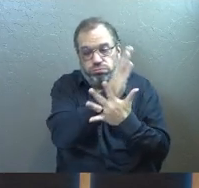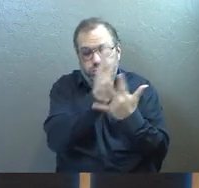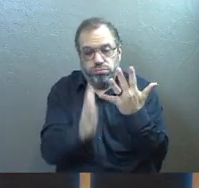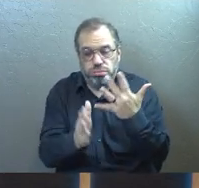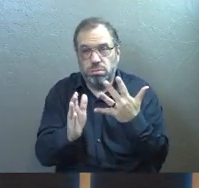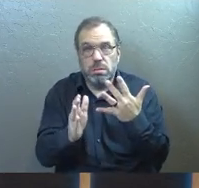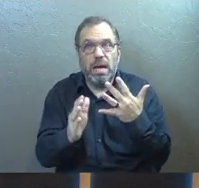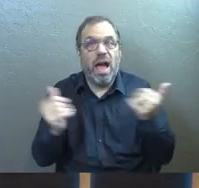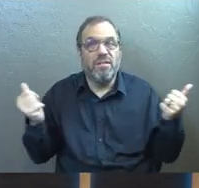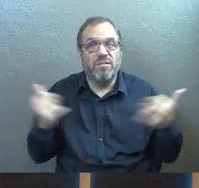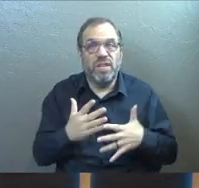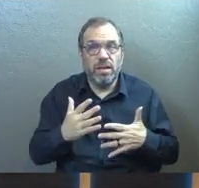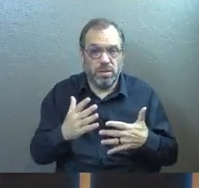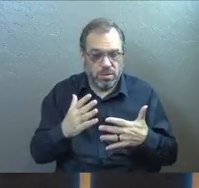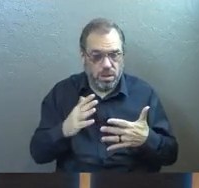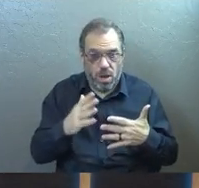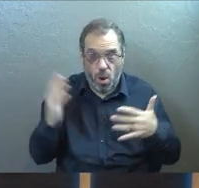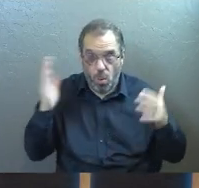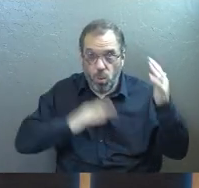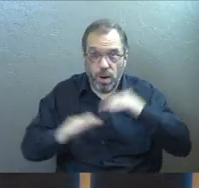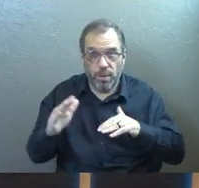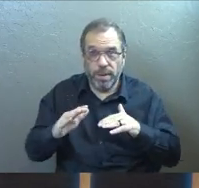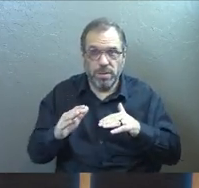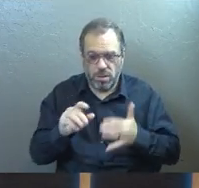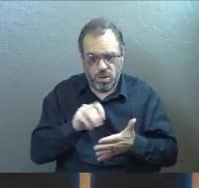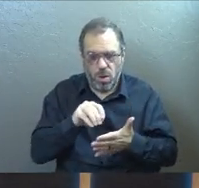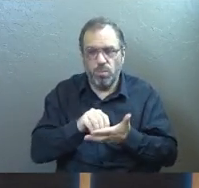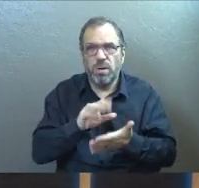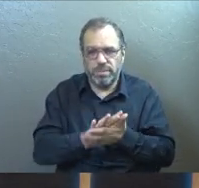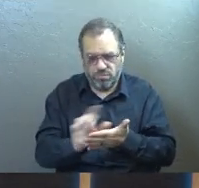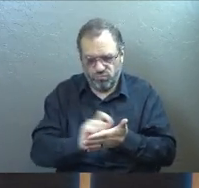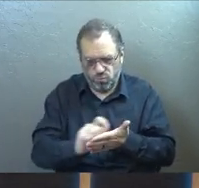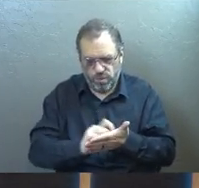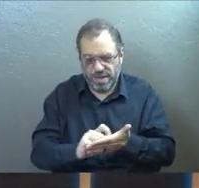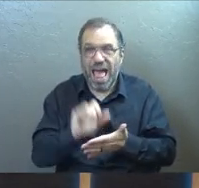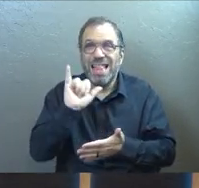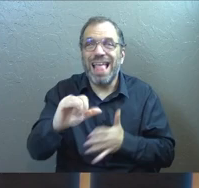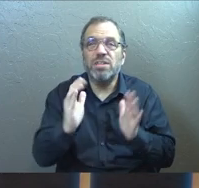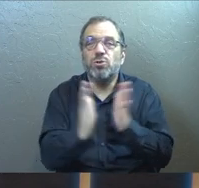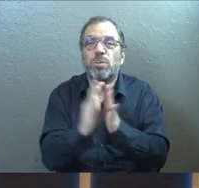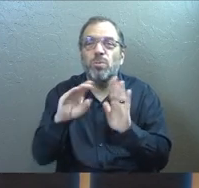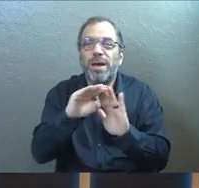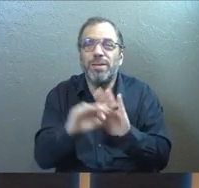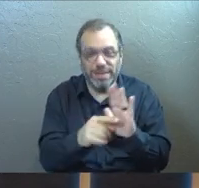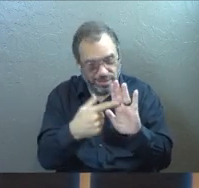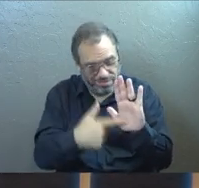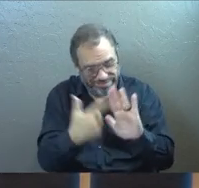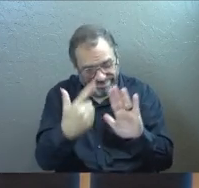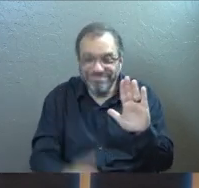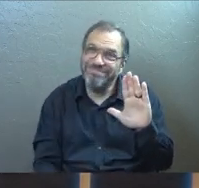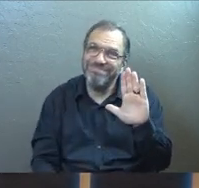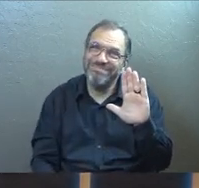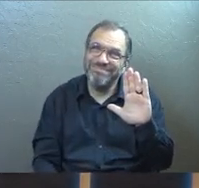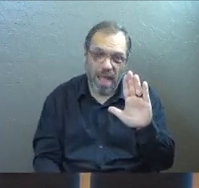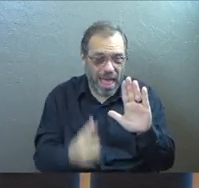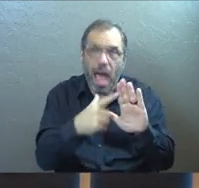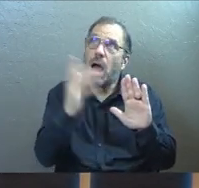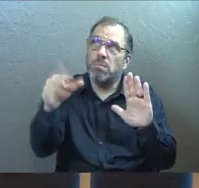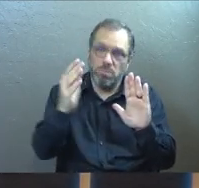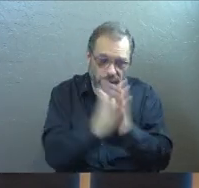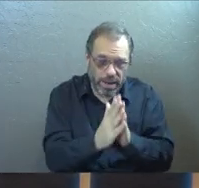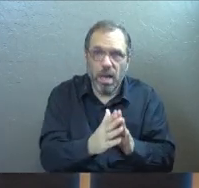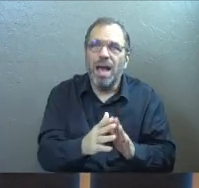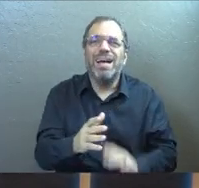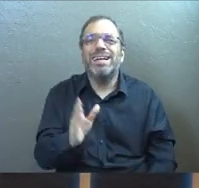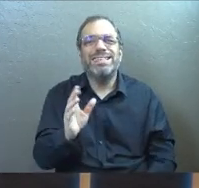anxieties, all of those fears, all of those worries, just sit down and write them down. That's your prayer list. That's what you're going to start talking to God about.